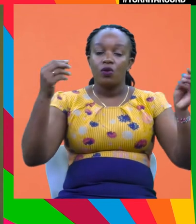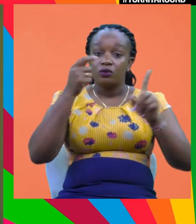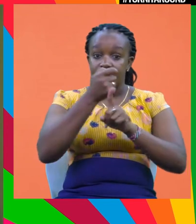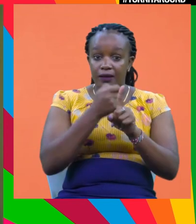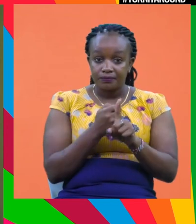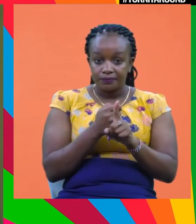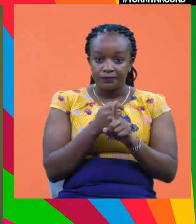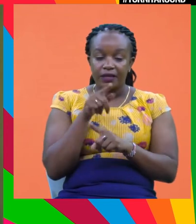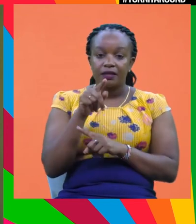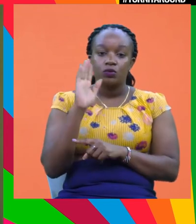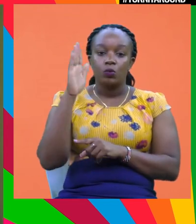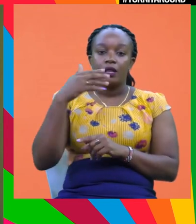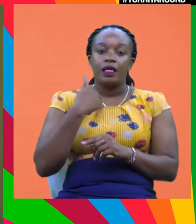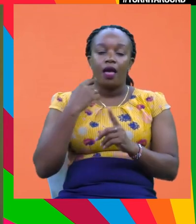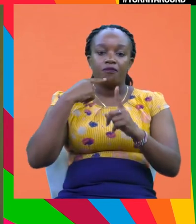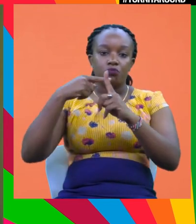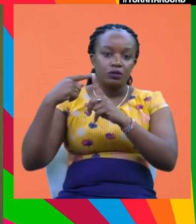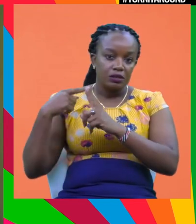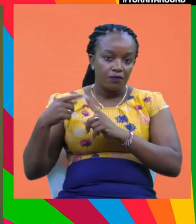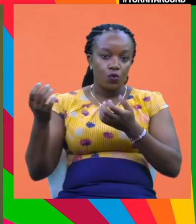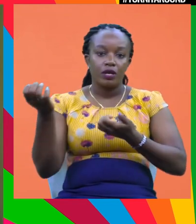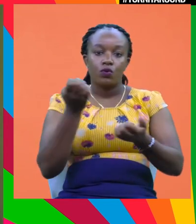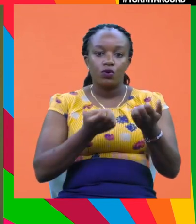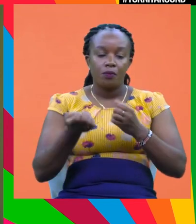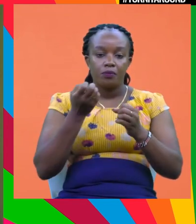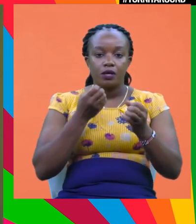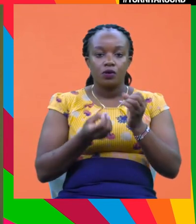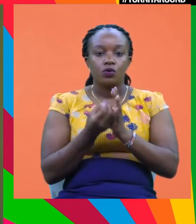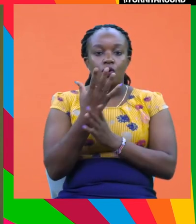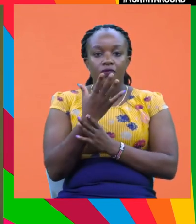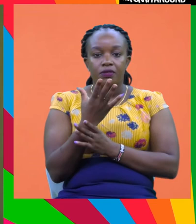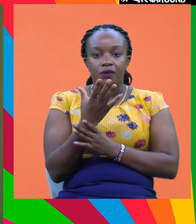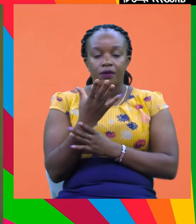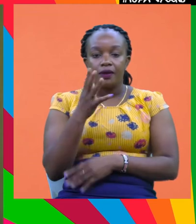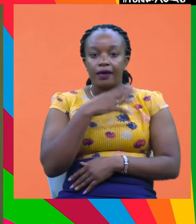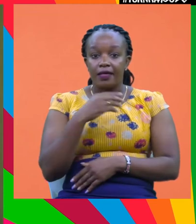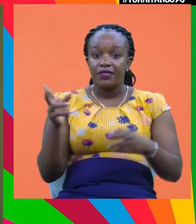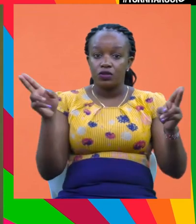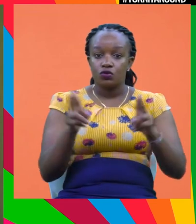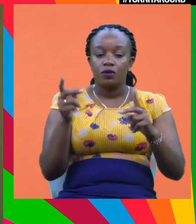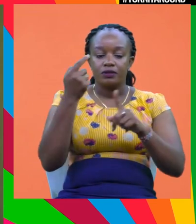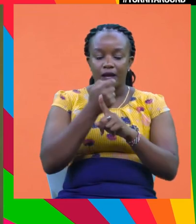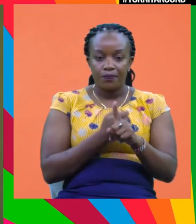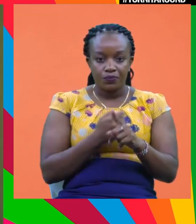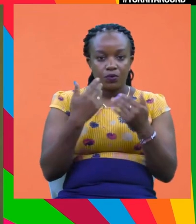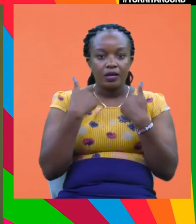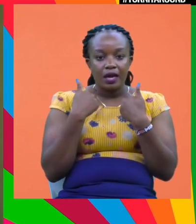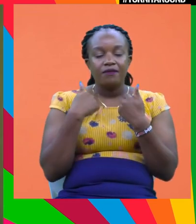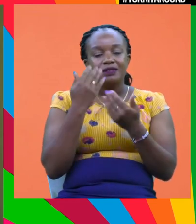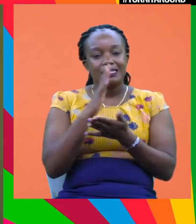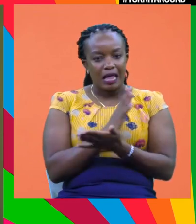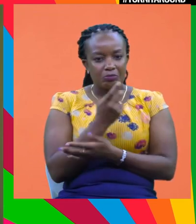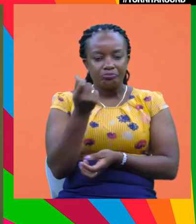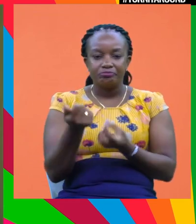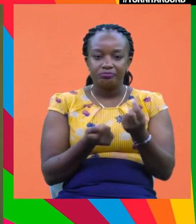this is positive for economic growth, it's positive for employment on the short term, there are, course, costs and